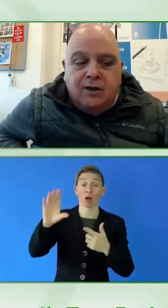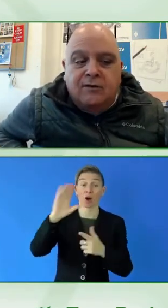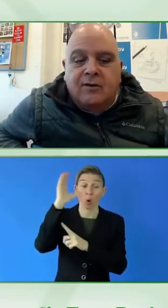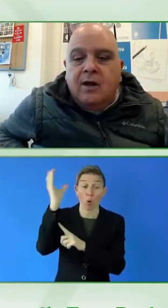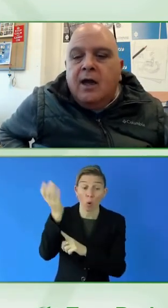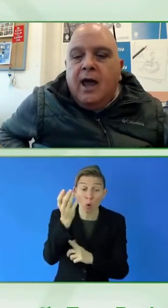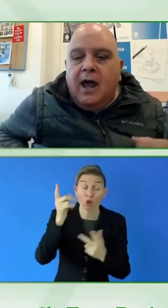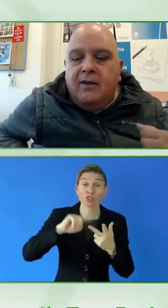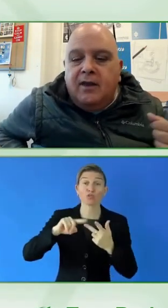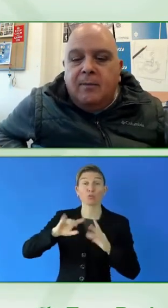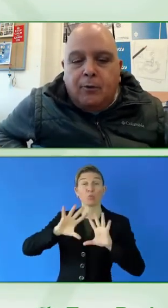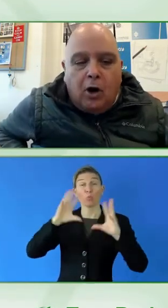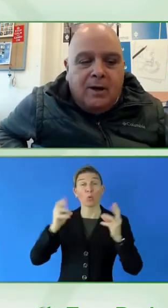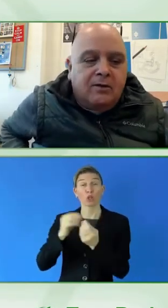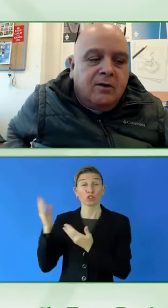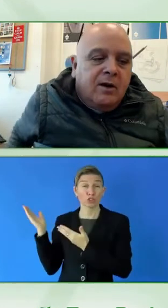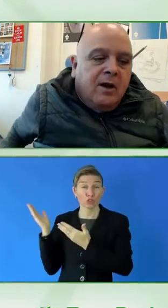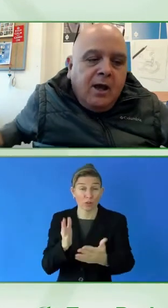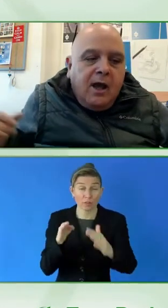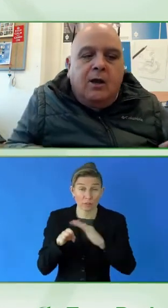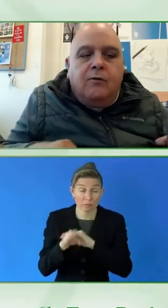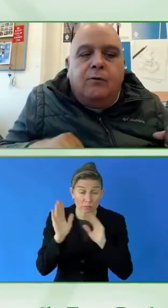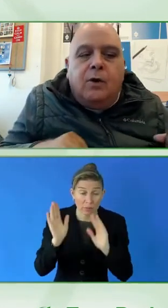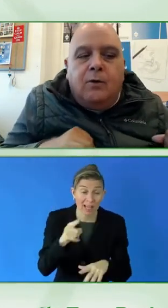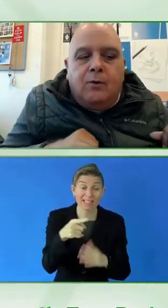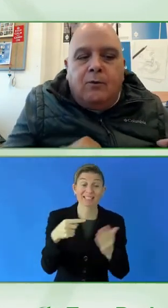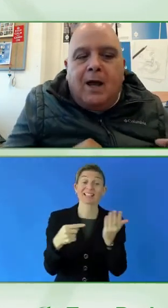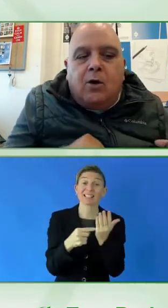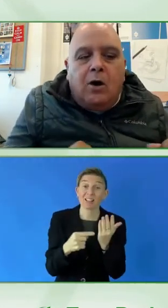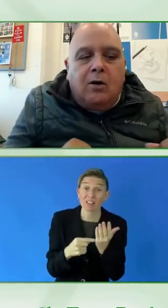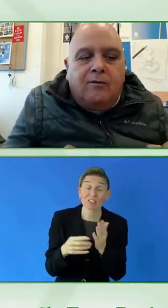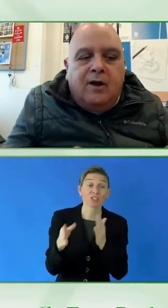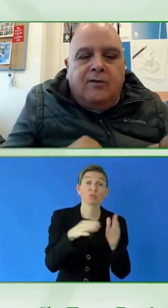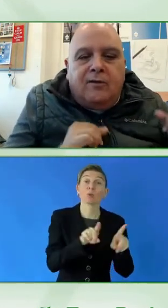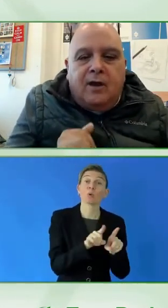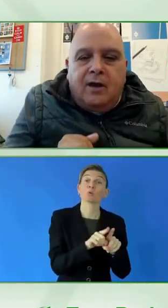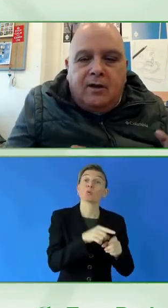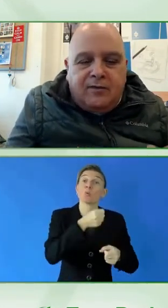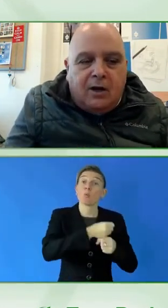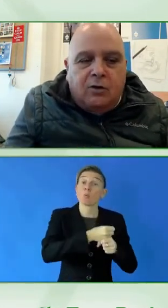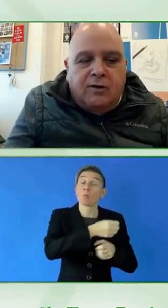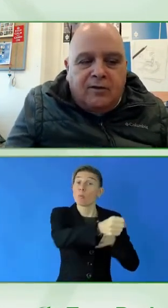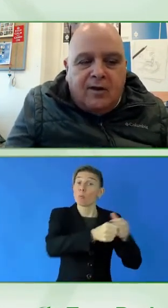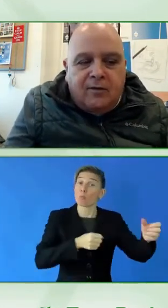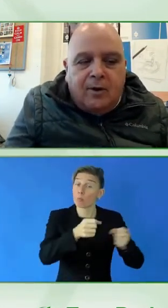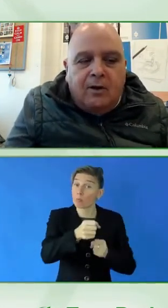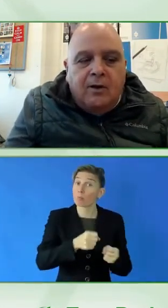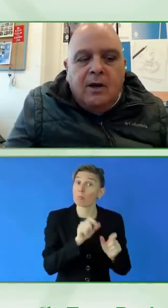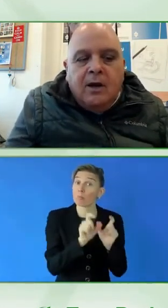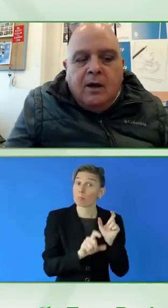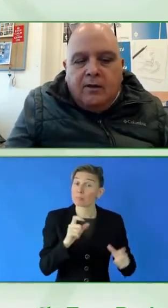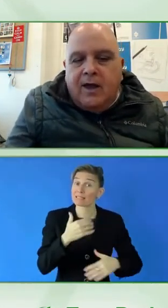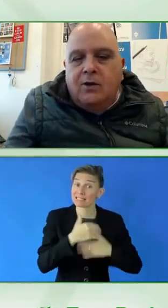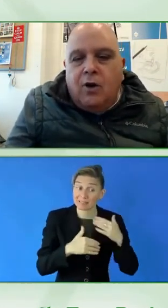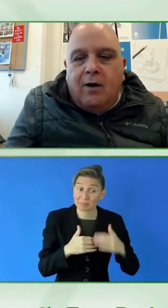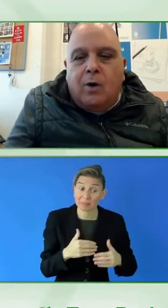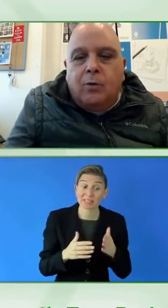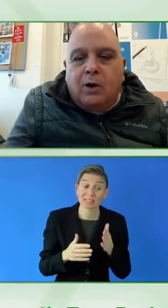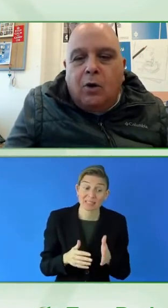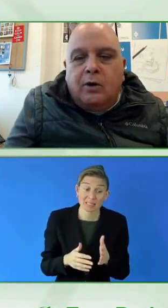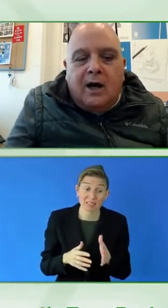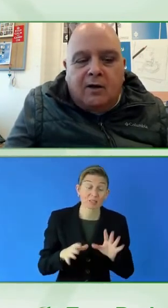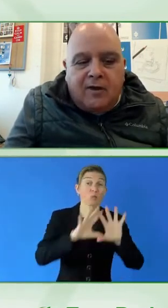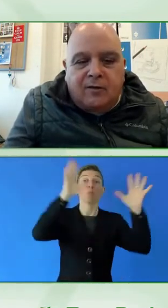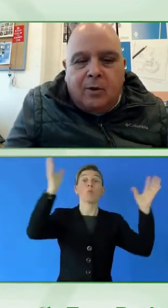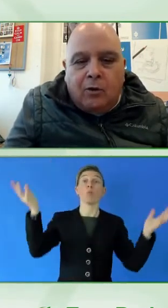technologies, and the employment. And if we make all of these sectors accessible, then you